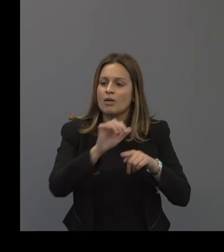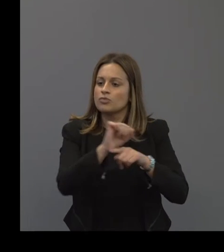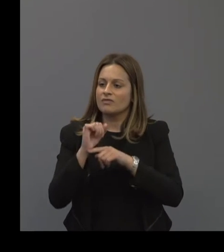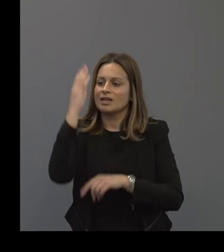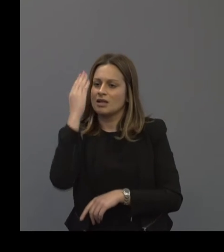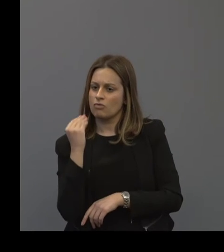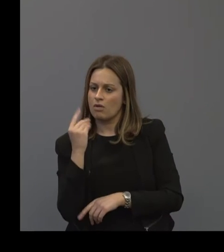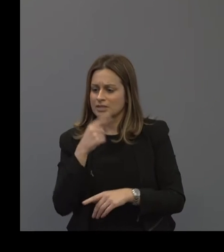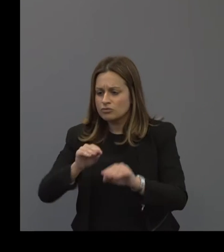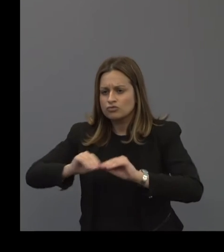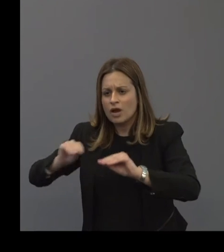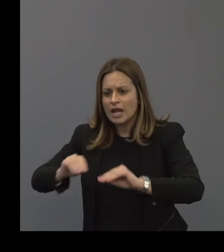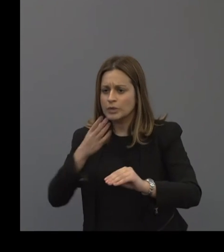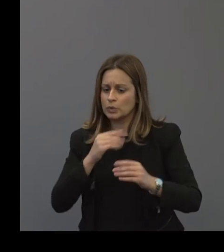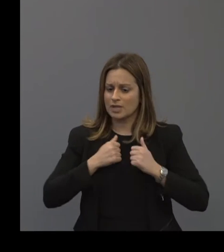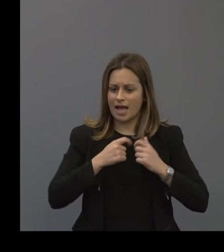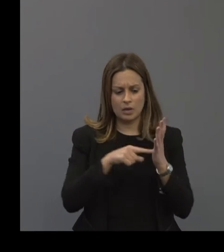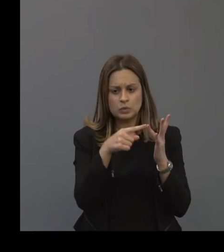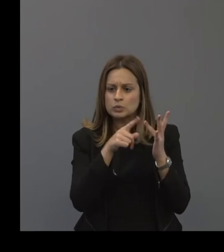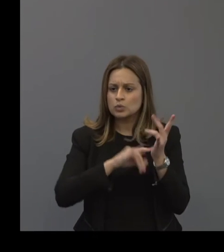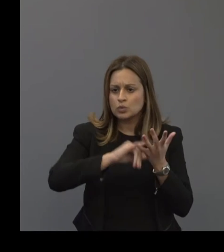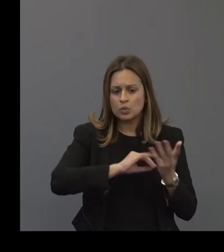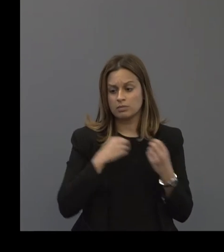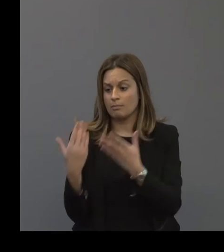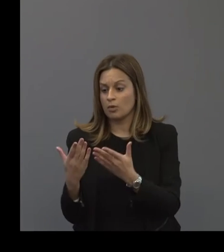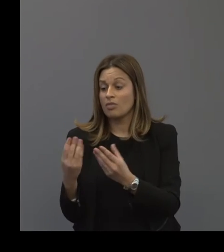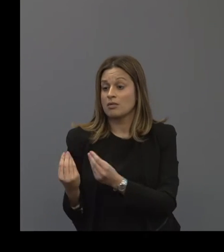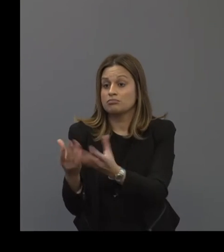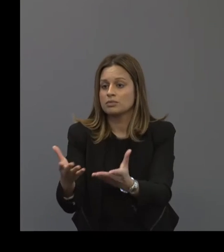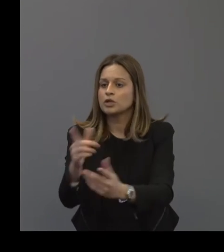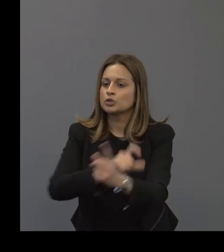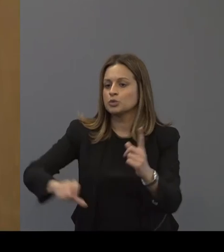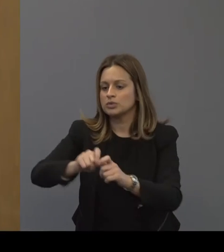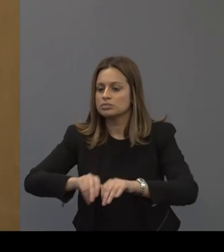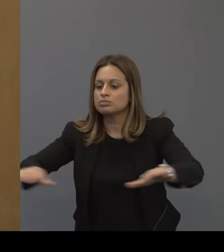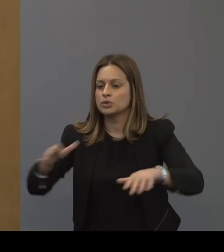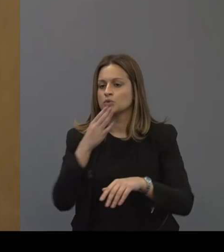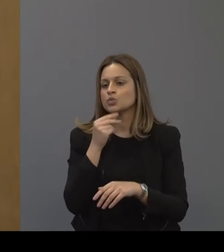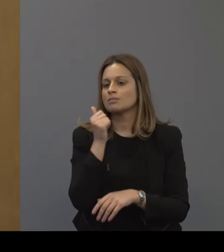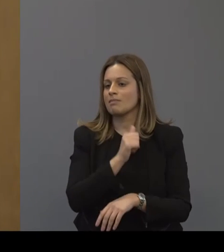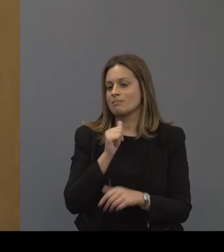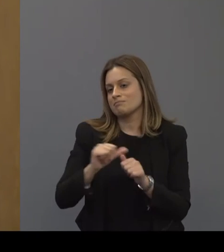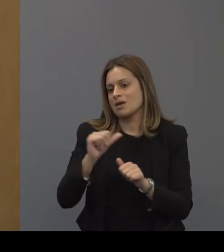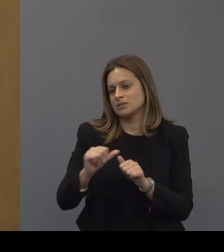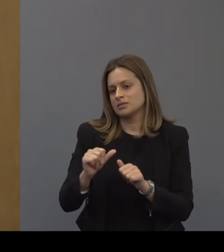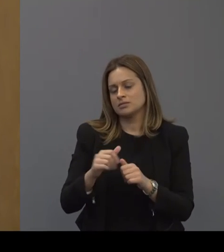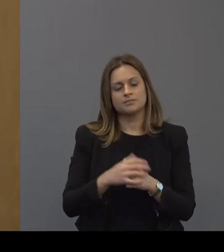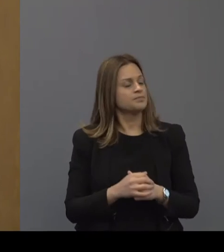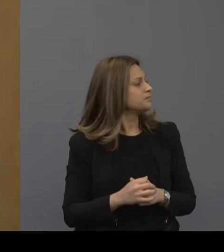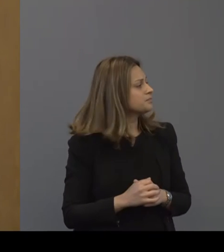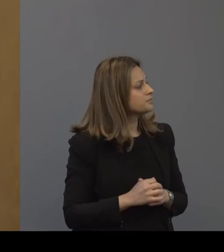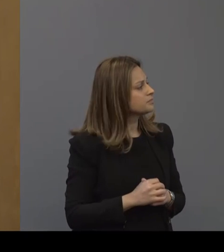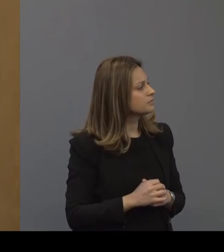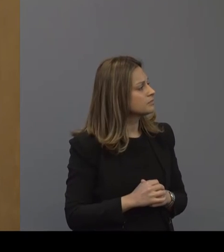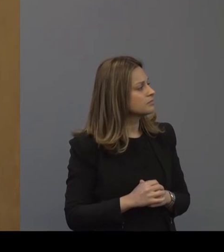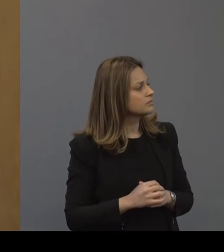can be trained and use our tools and then take them back to their communities where they can best use those and apply them. So